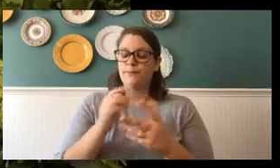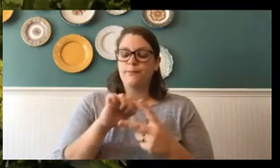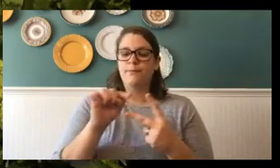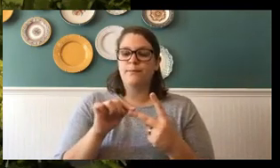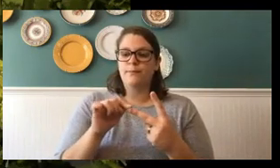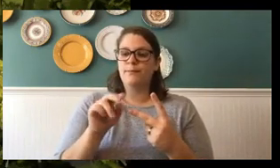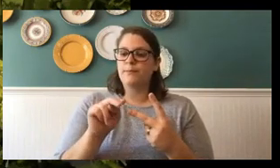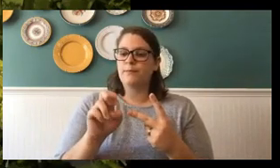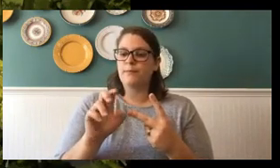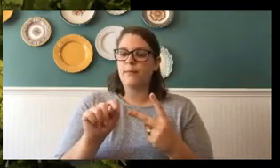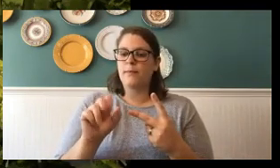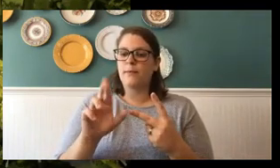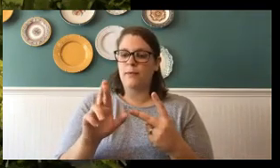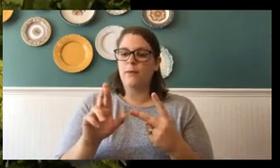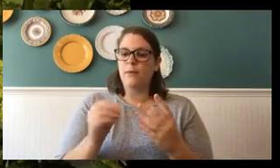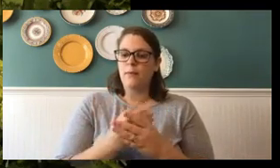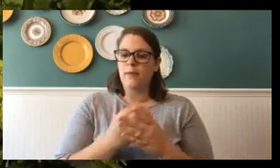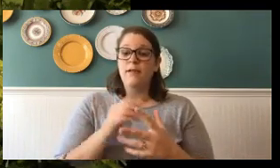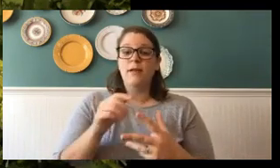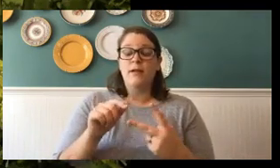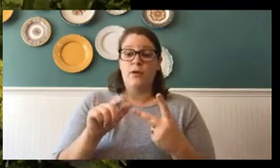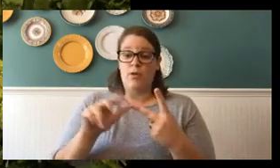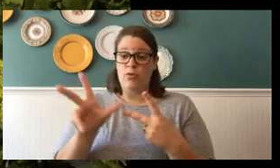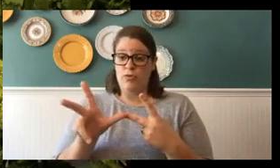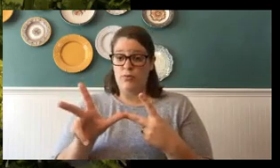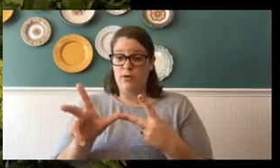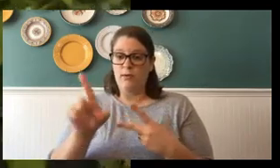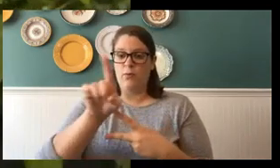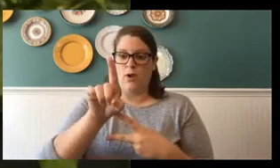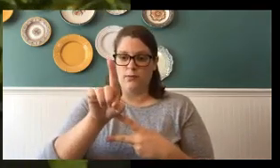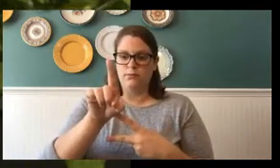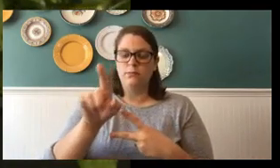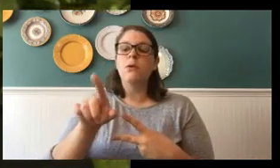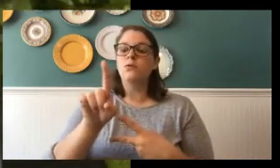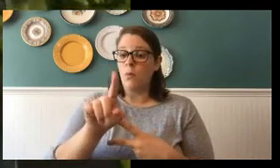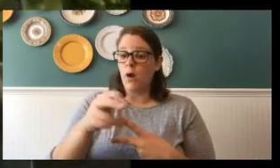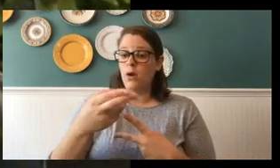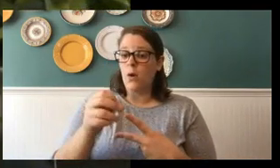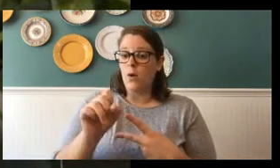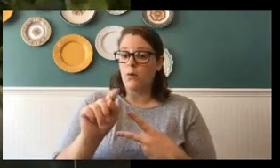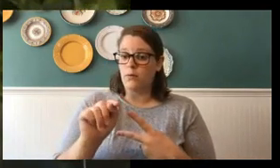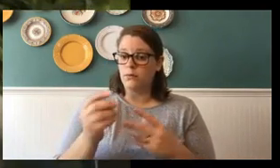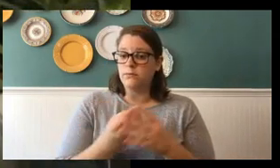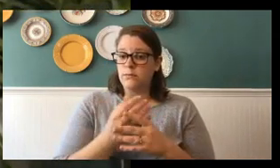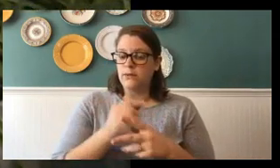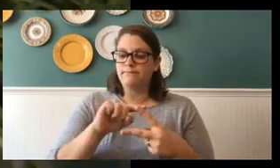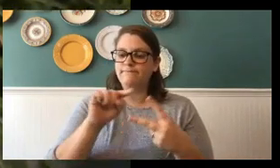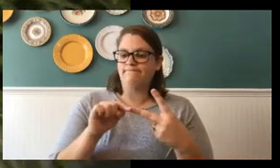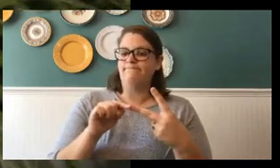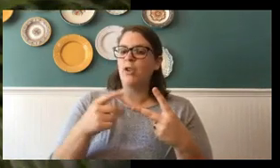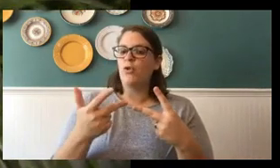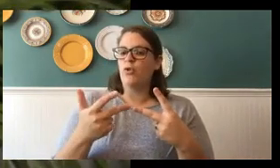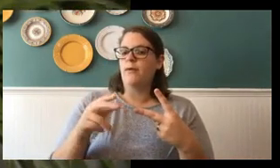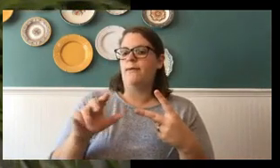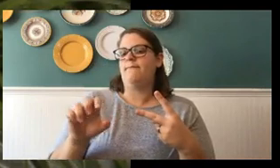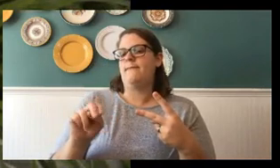again, it's a three to one ratio. It's three nectar plants to every one host plant. It's super